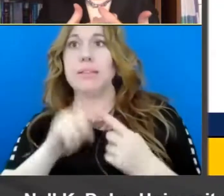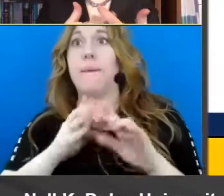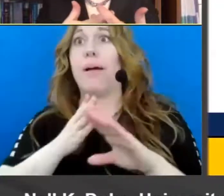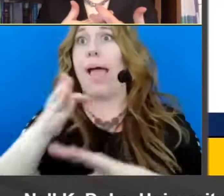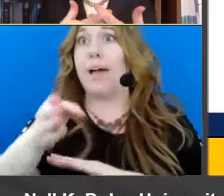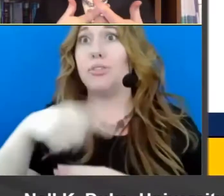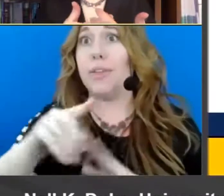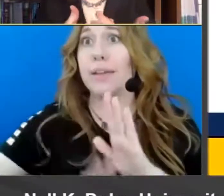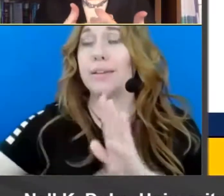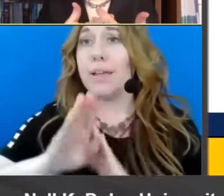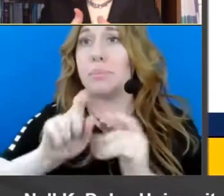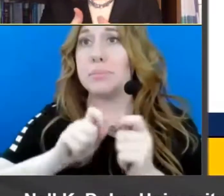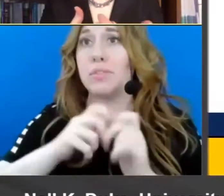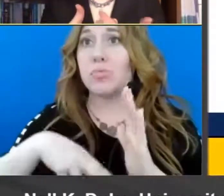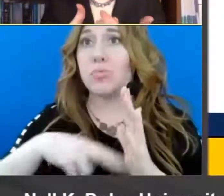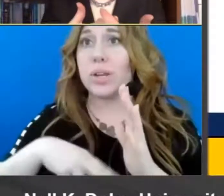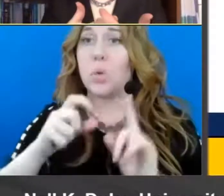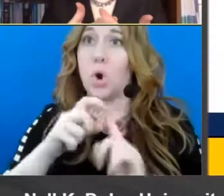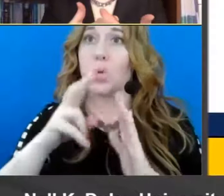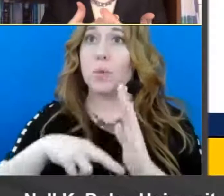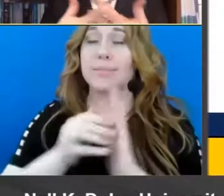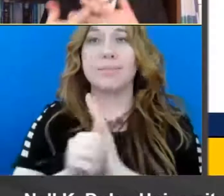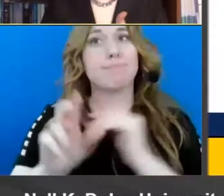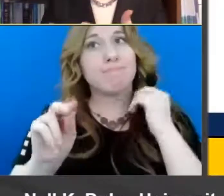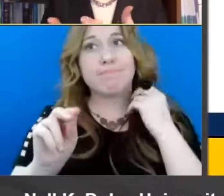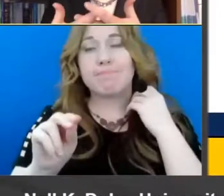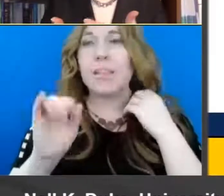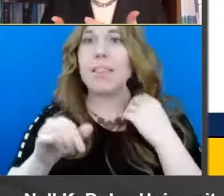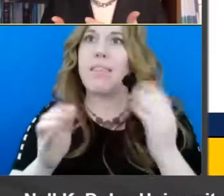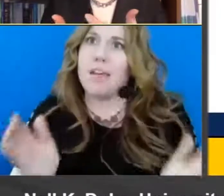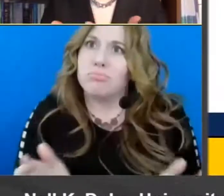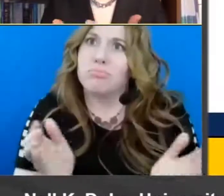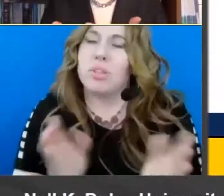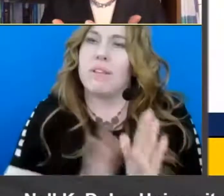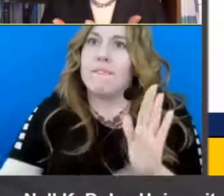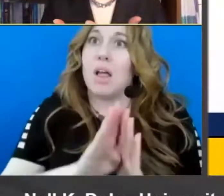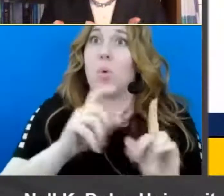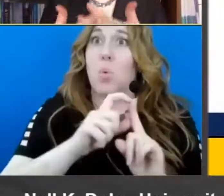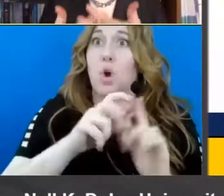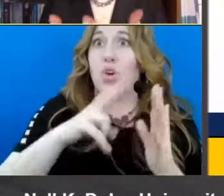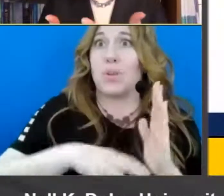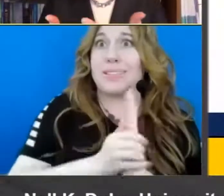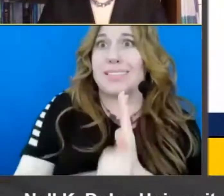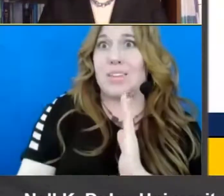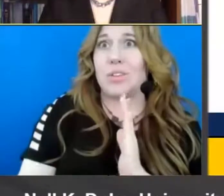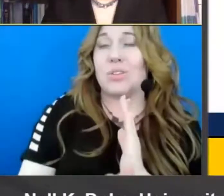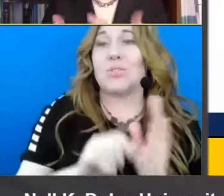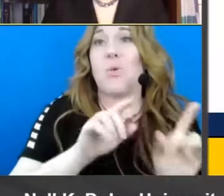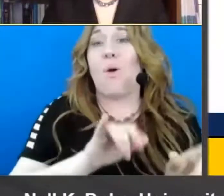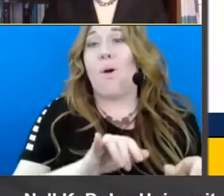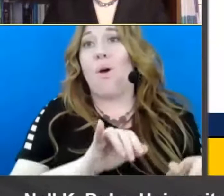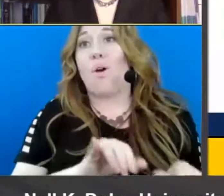um word reading skill because it fosters the development of the word reading skill to also receive